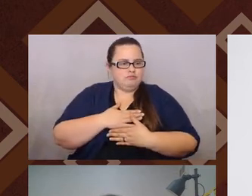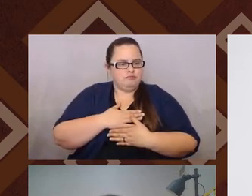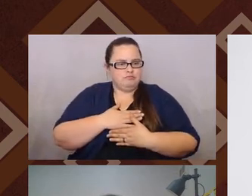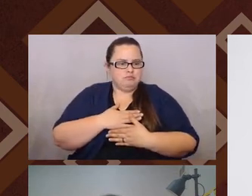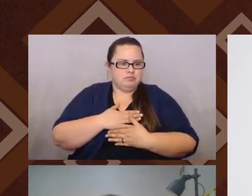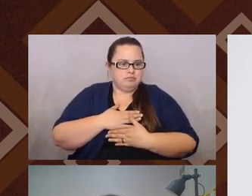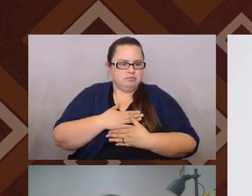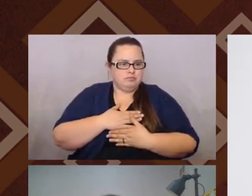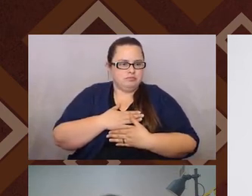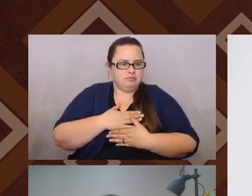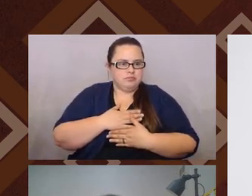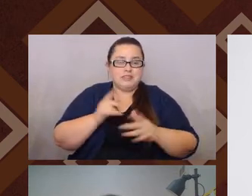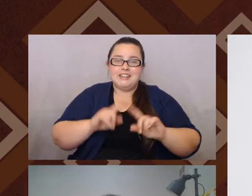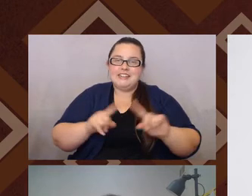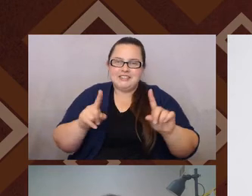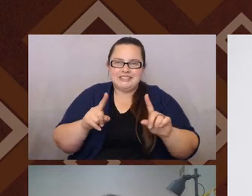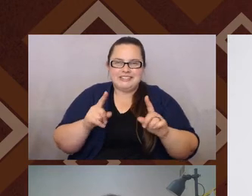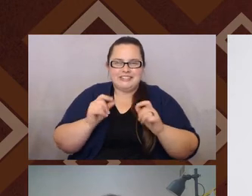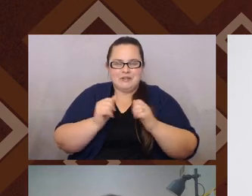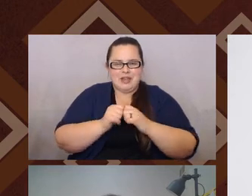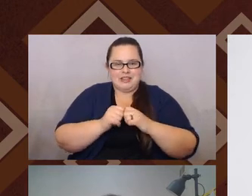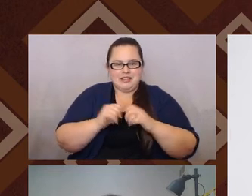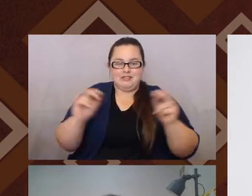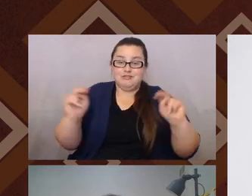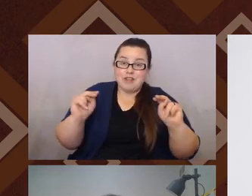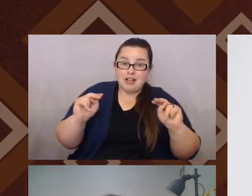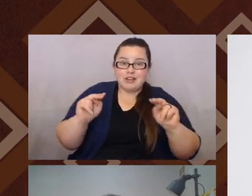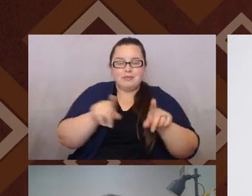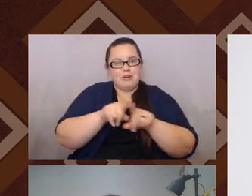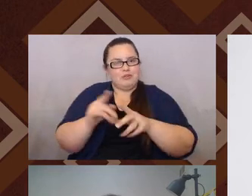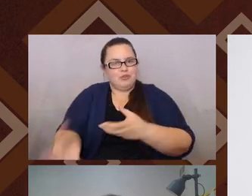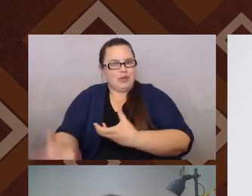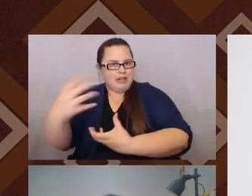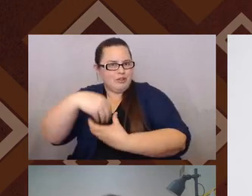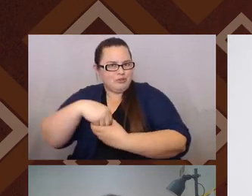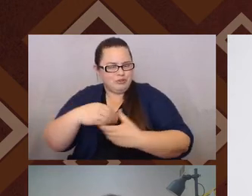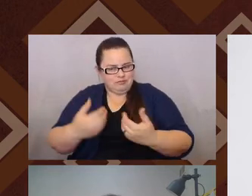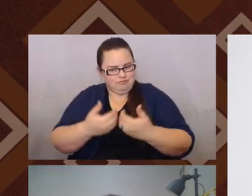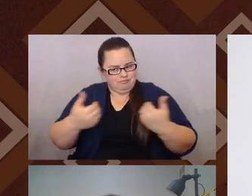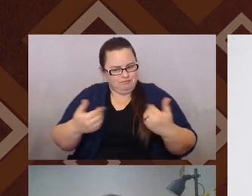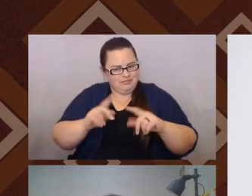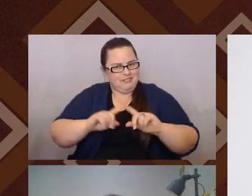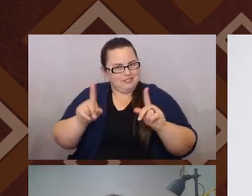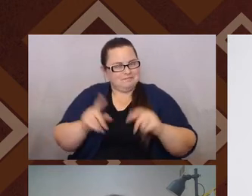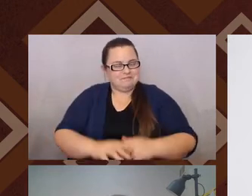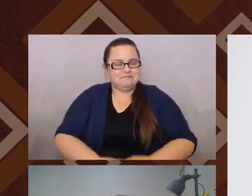um, the difference there between neutrality and inclusion. And I, uh, yeah, appreciate that.